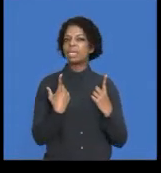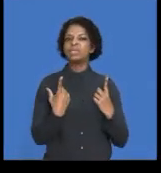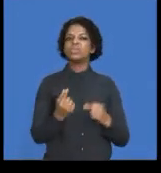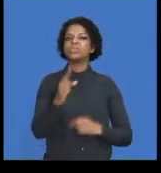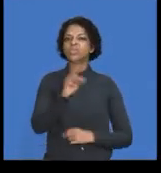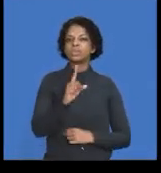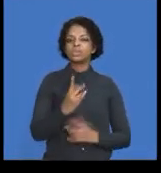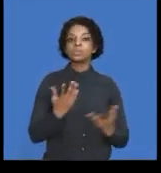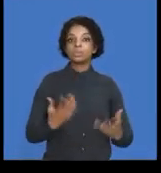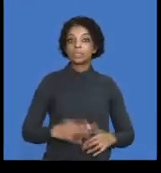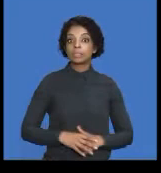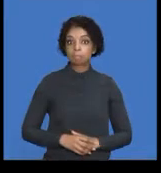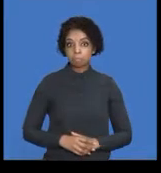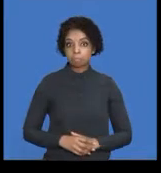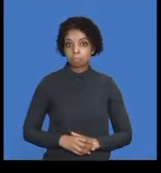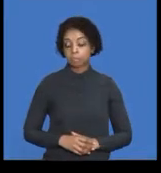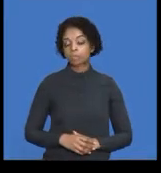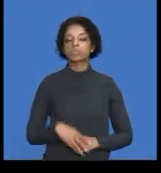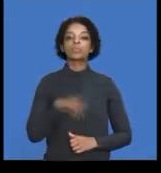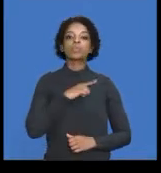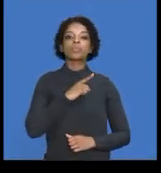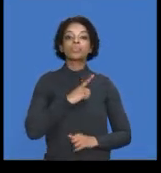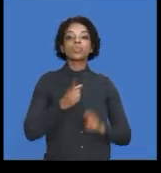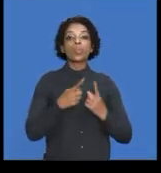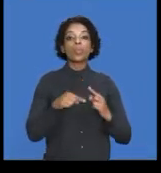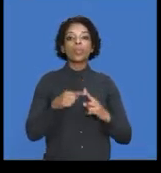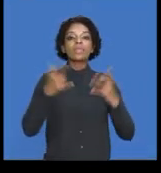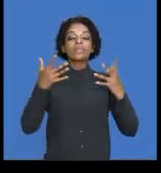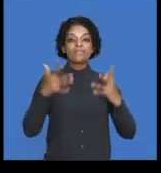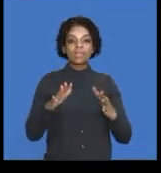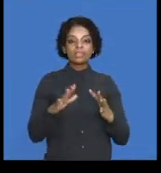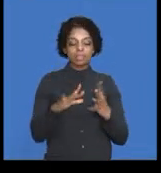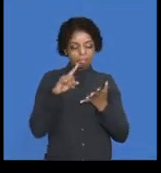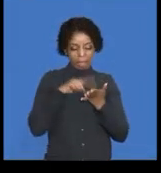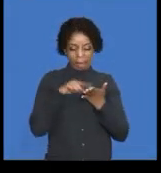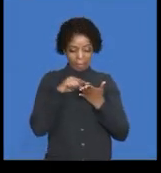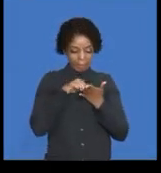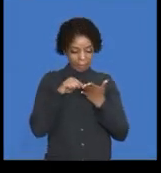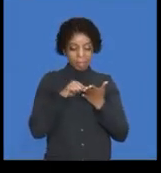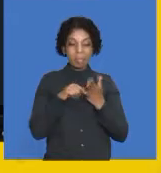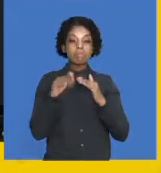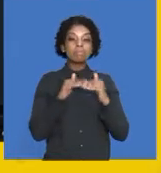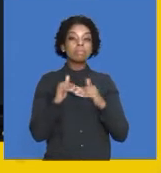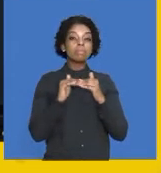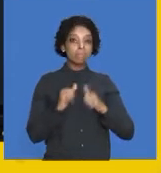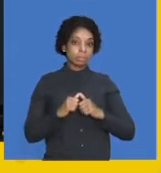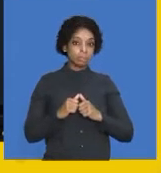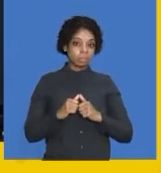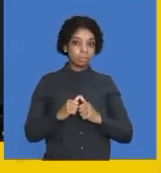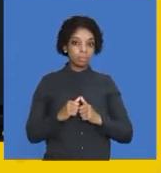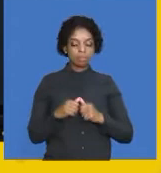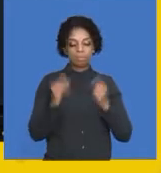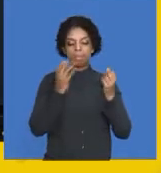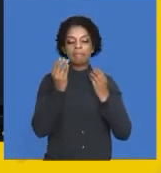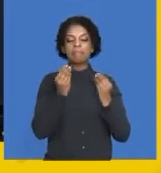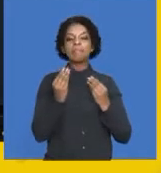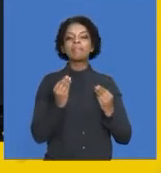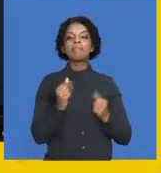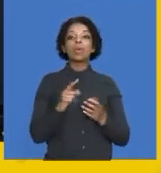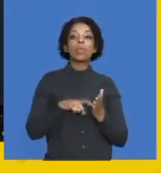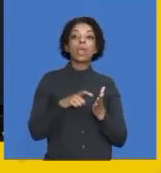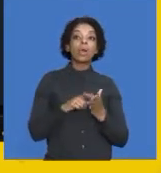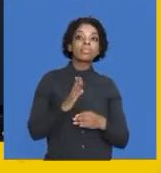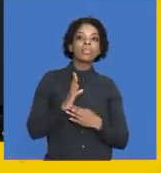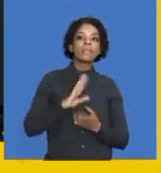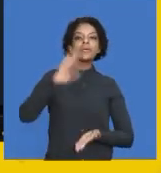Because we had taken the discount into consideration, we reduced the amount that we were owing to